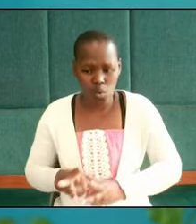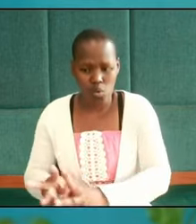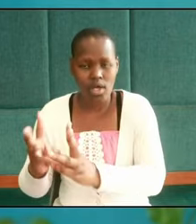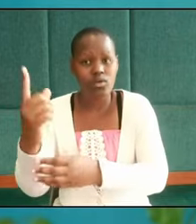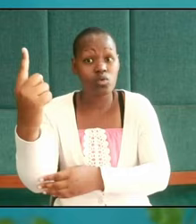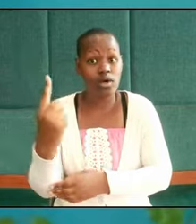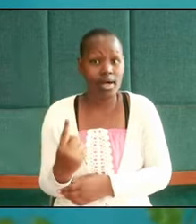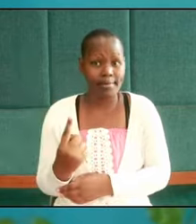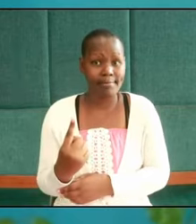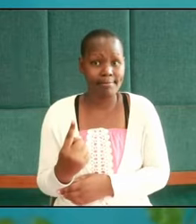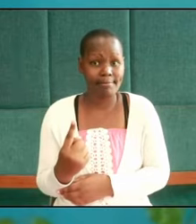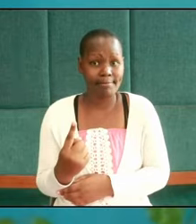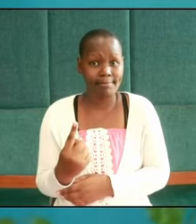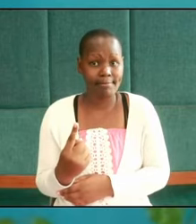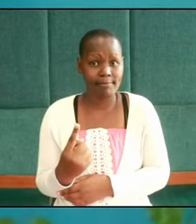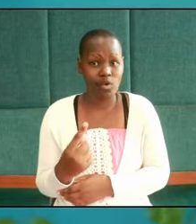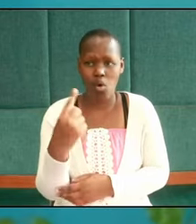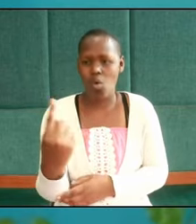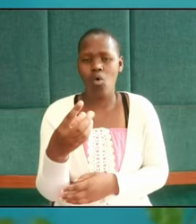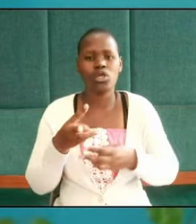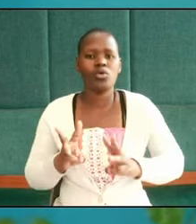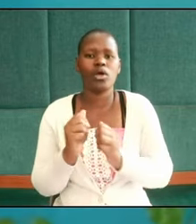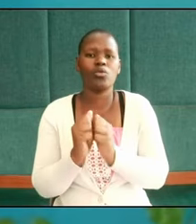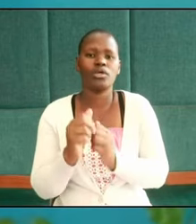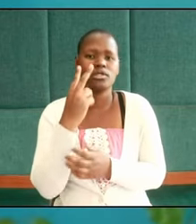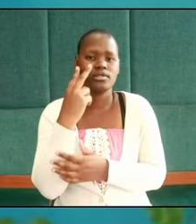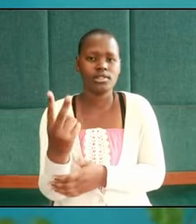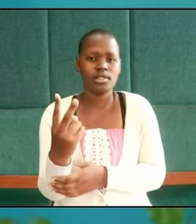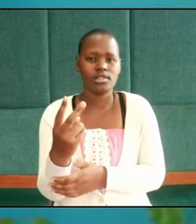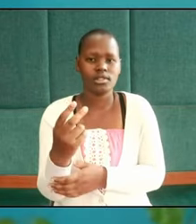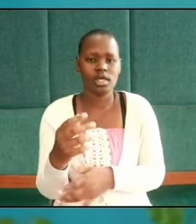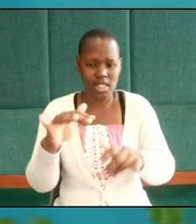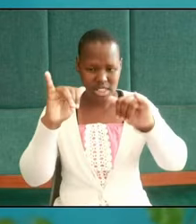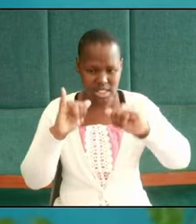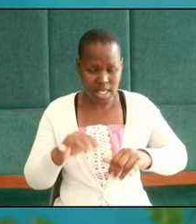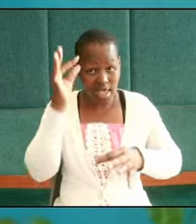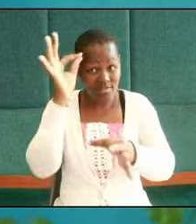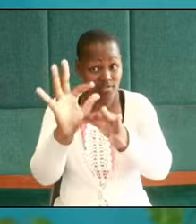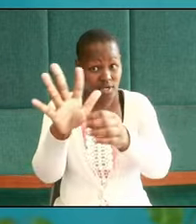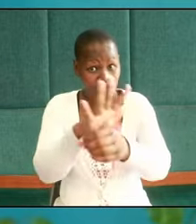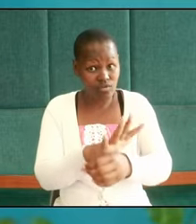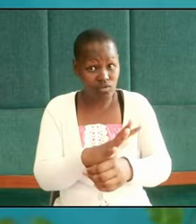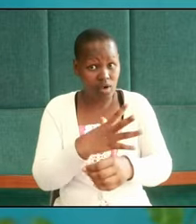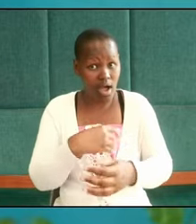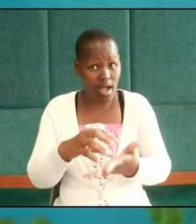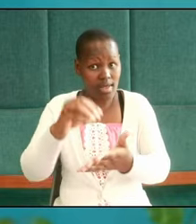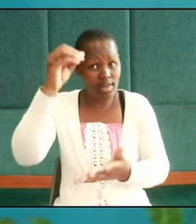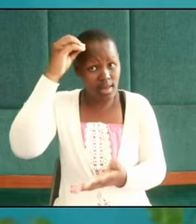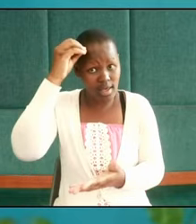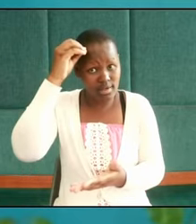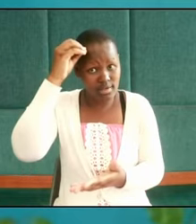comes it is the only way we can be saved remain faithful and learn